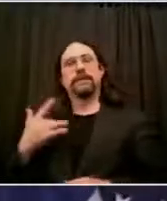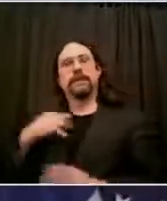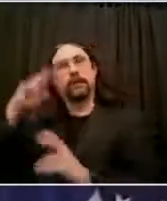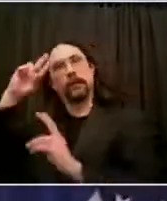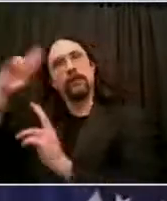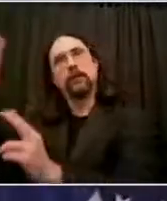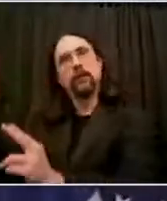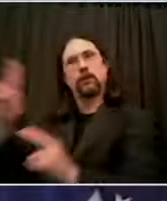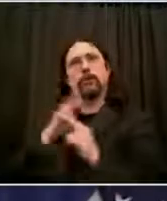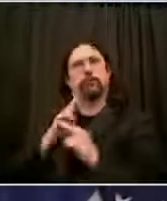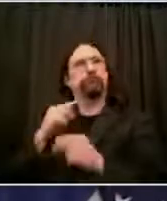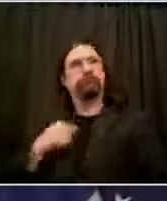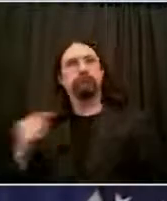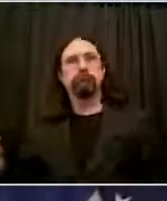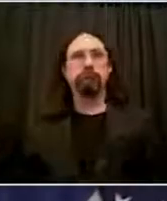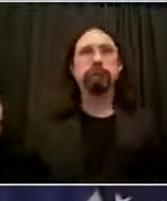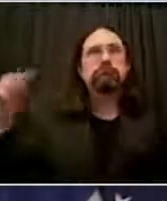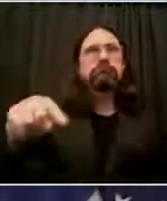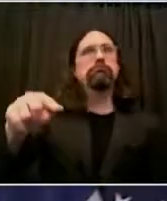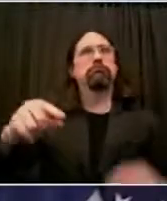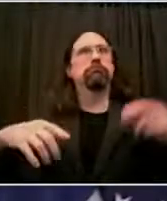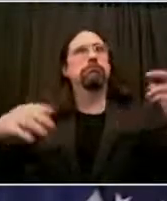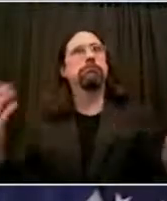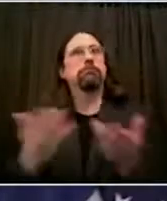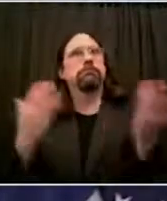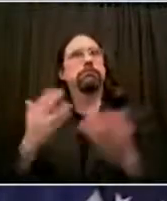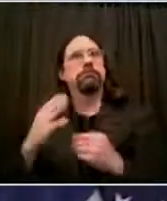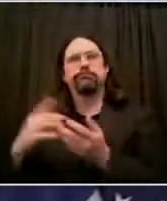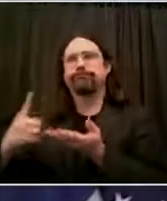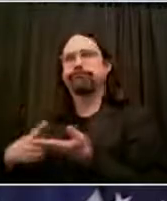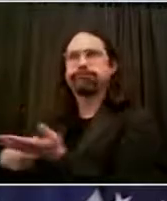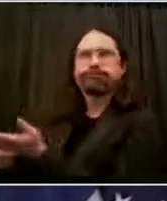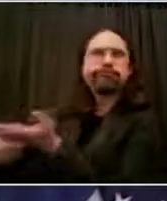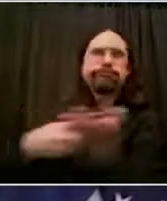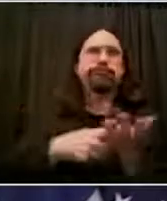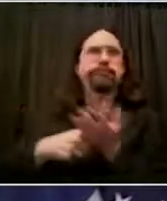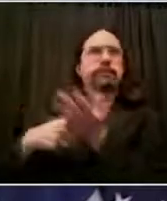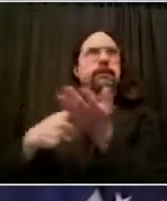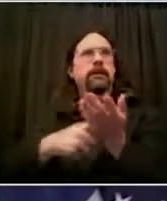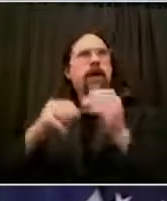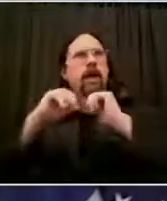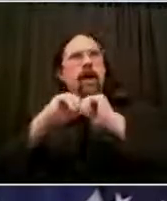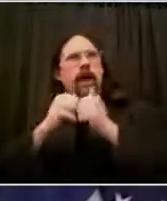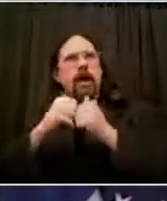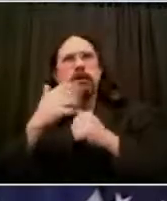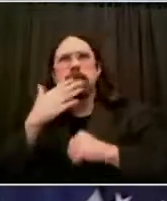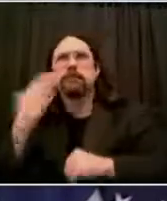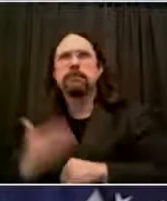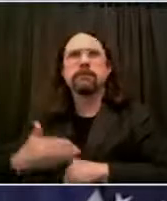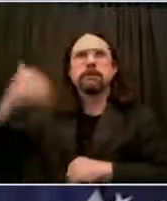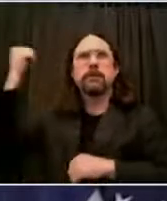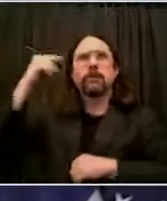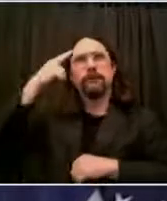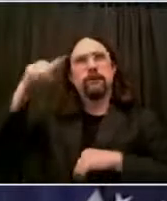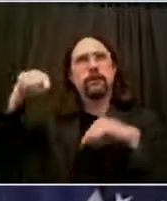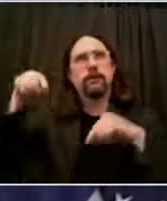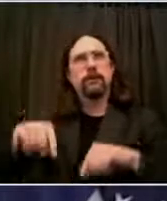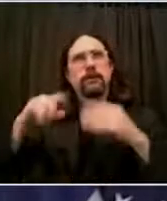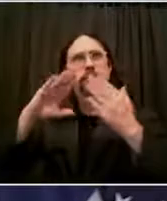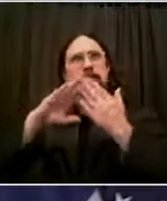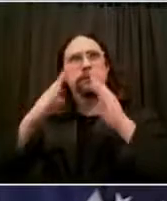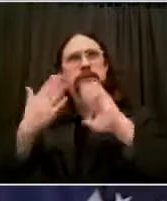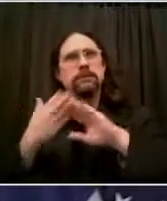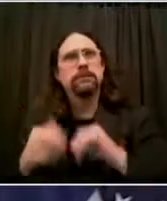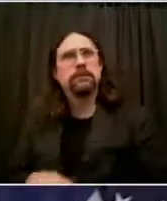make this city better and greater. But I stand here thinking about Mike Tucker and Cariatu Diallo and Gwen